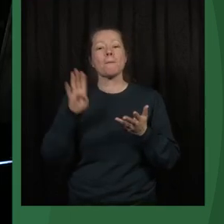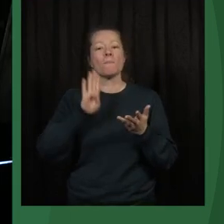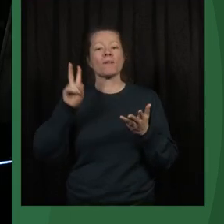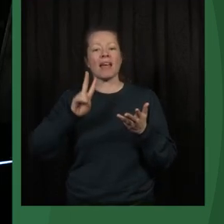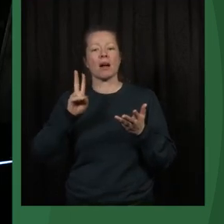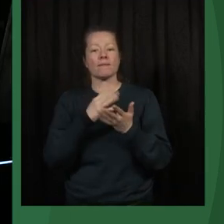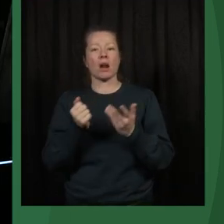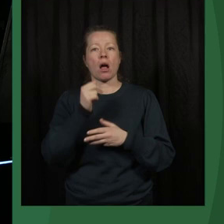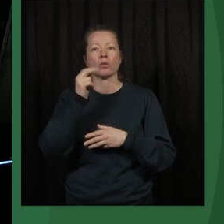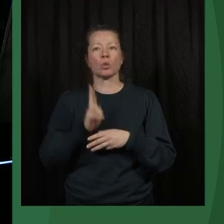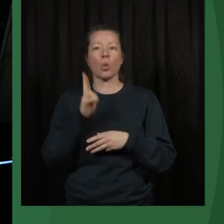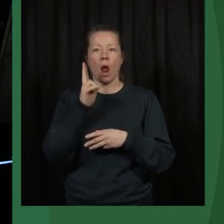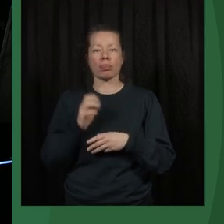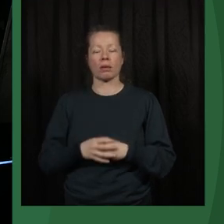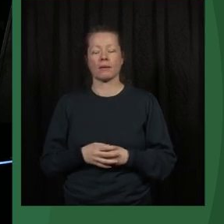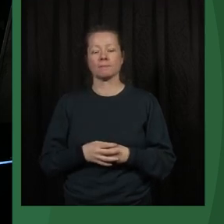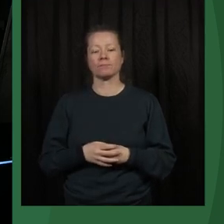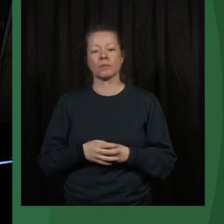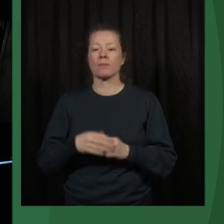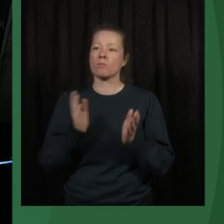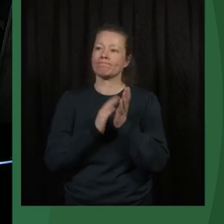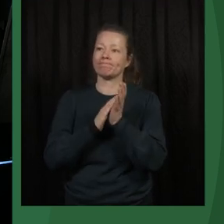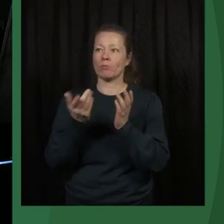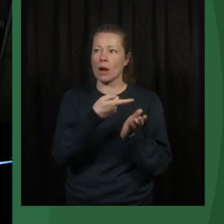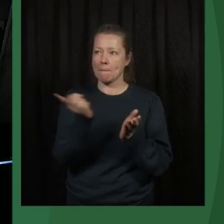from NORAD. Give them all an applause.